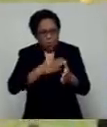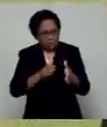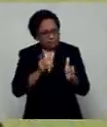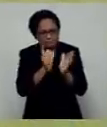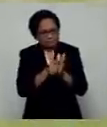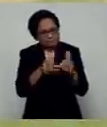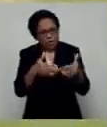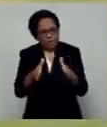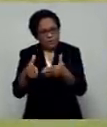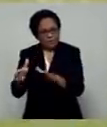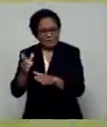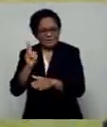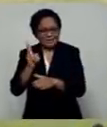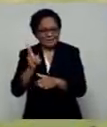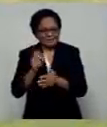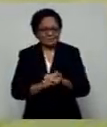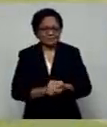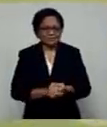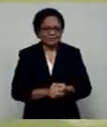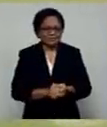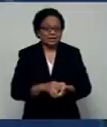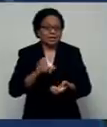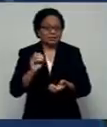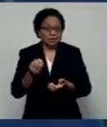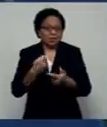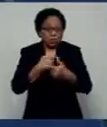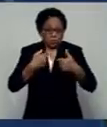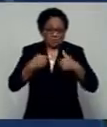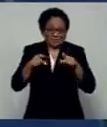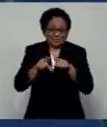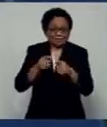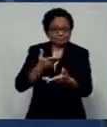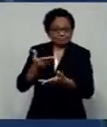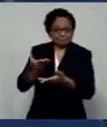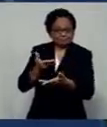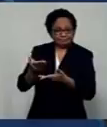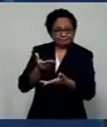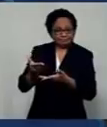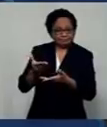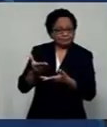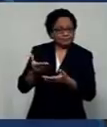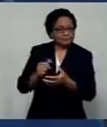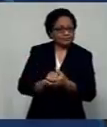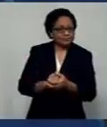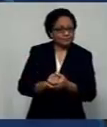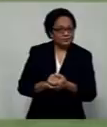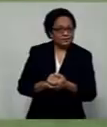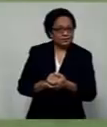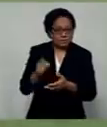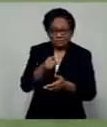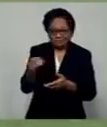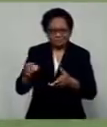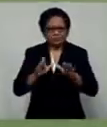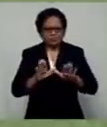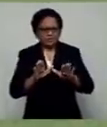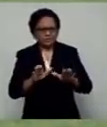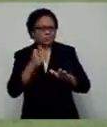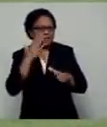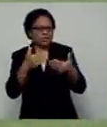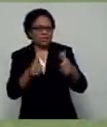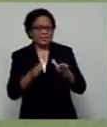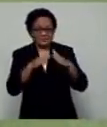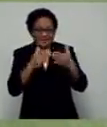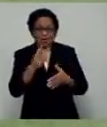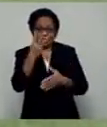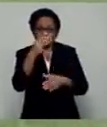And in the sports that we have been talking to, they've really been waiting to what is going to happen. It has been three months